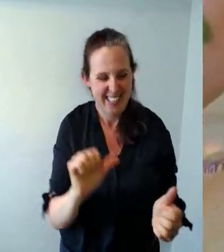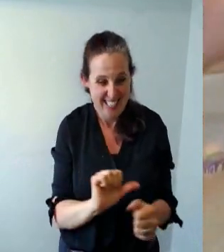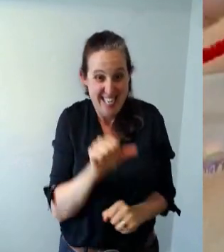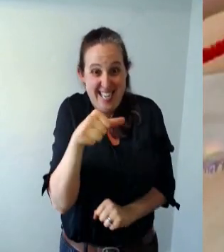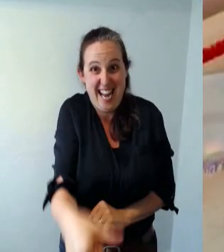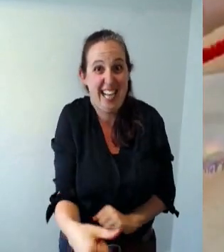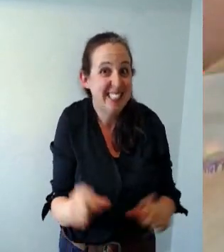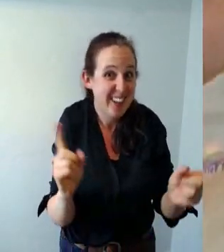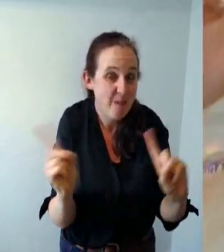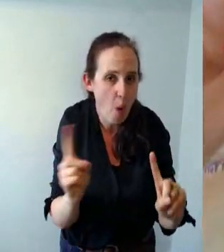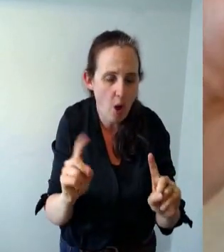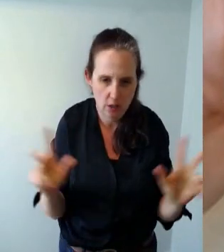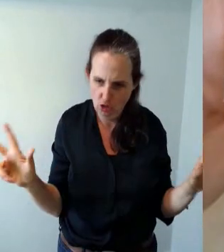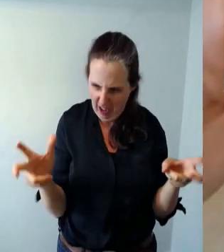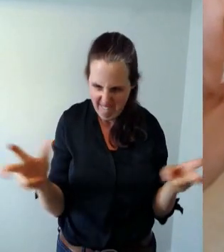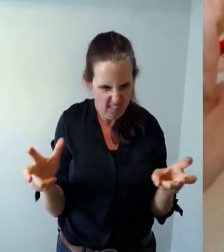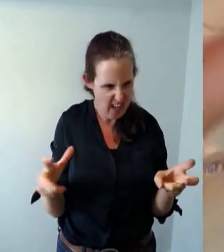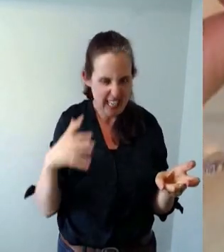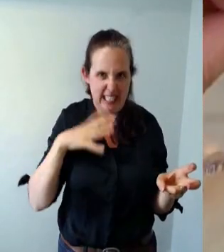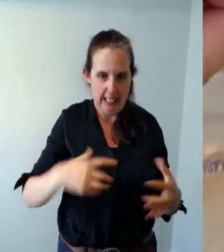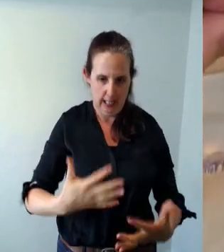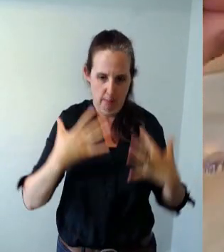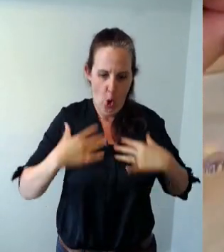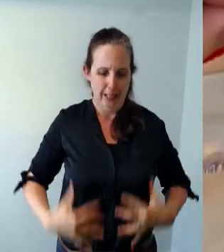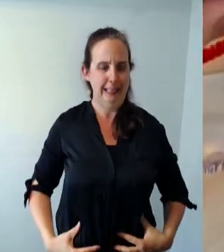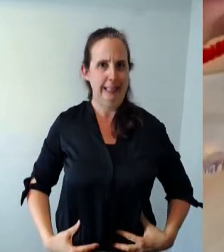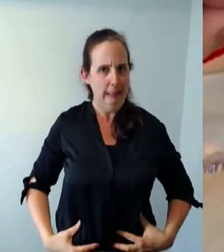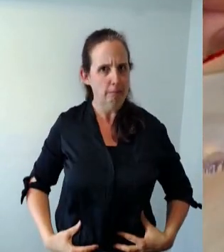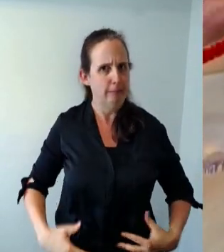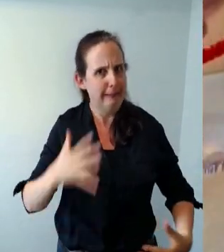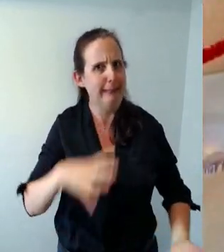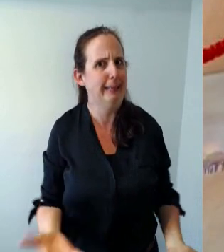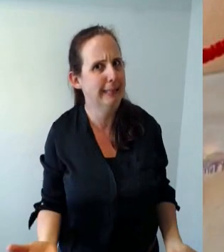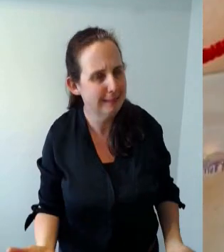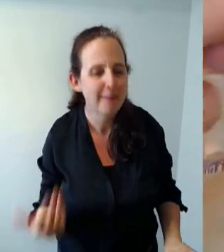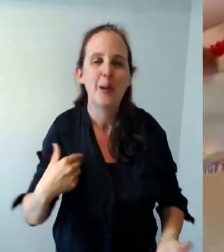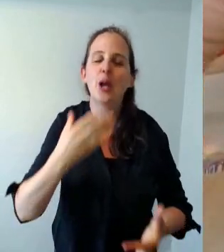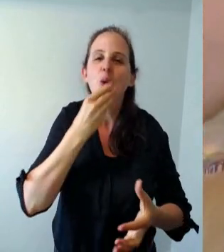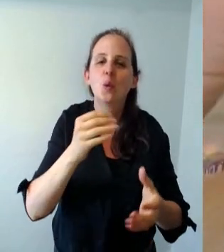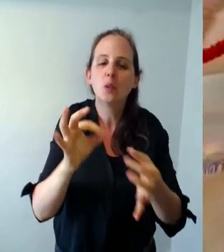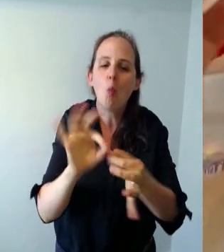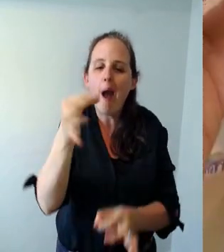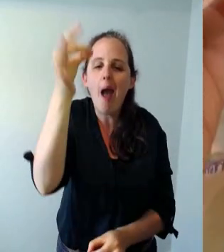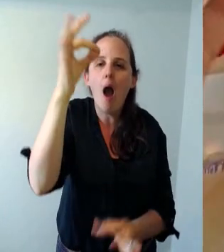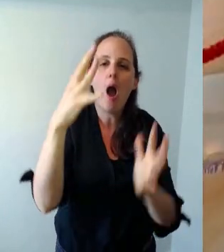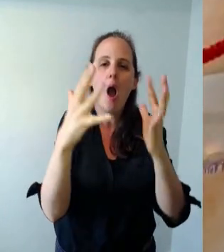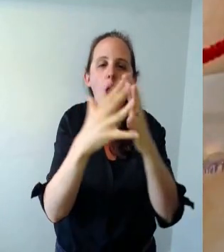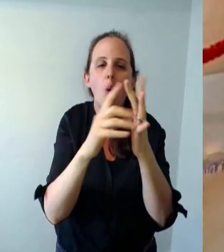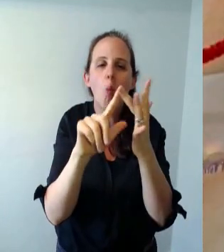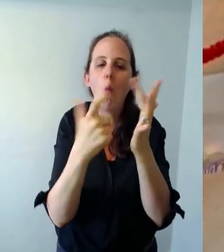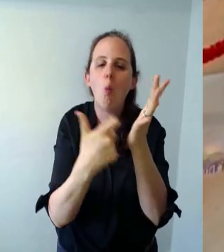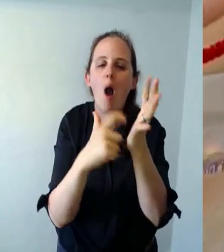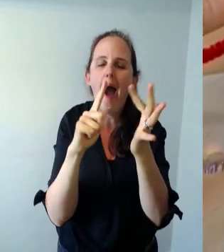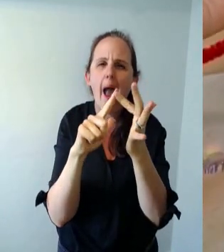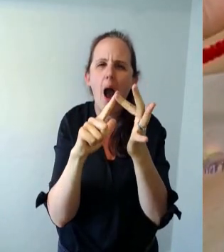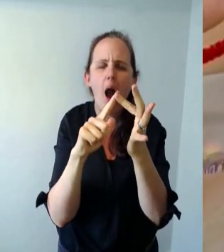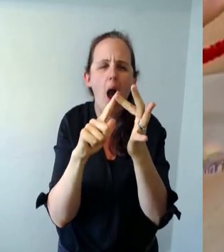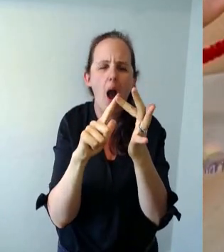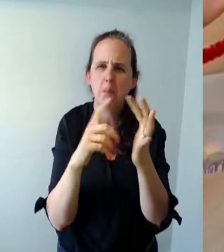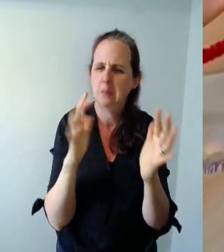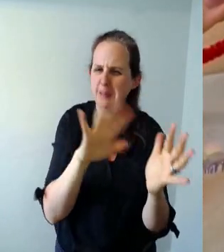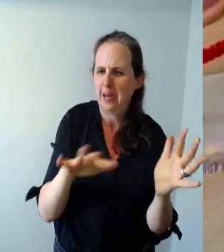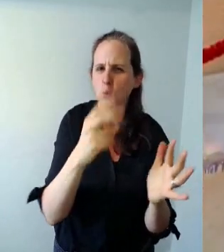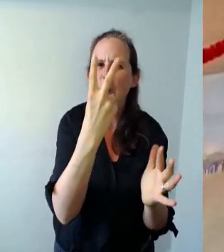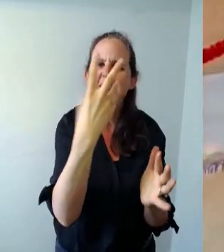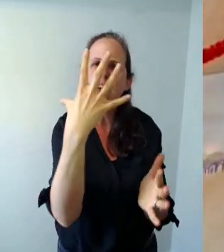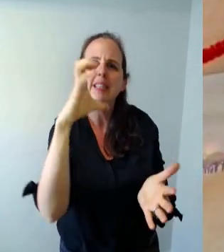going to need a body i've done this with wire um i think it's at 25 centimeters